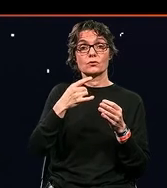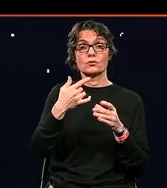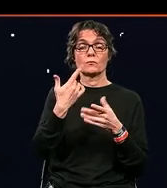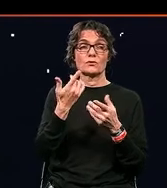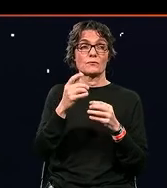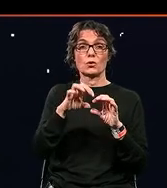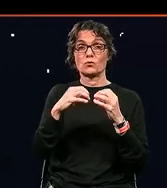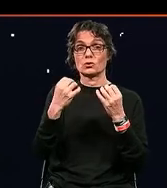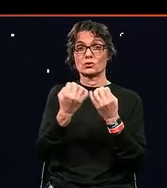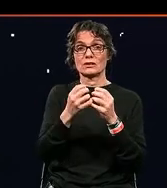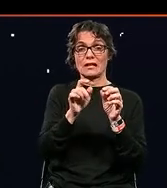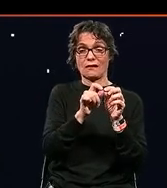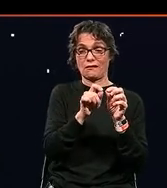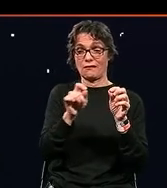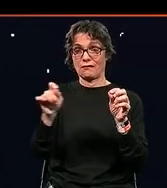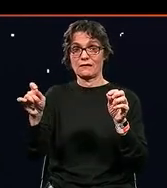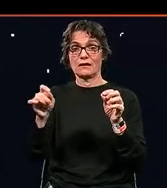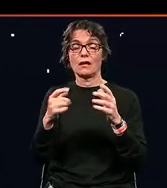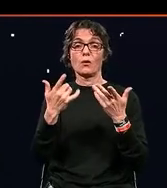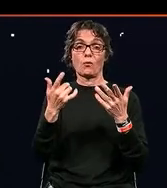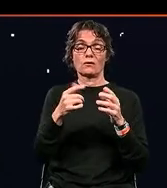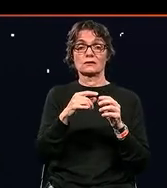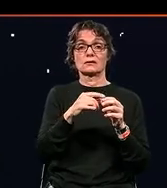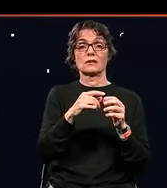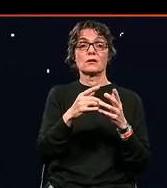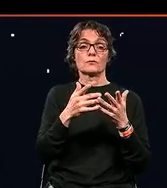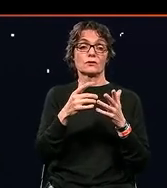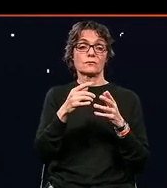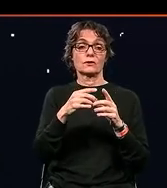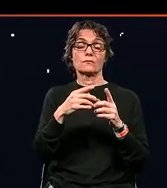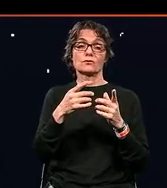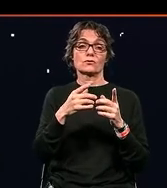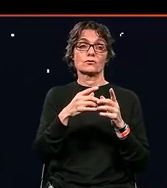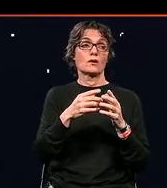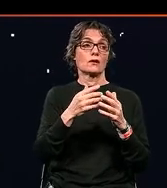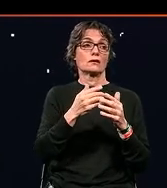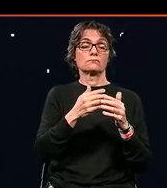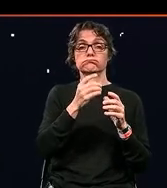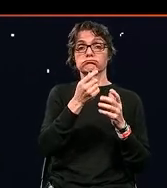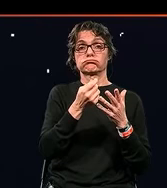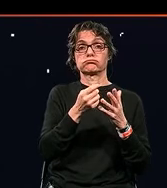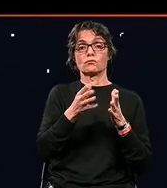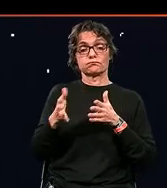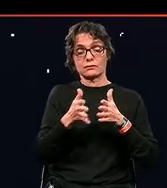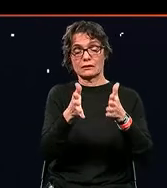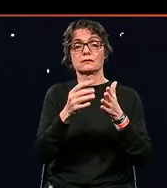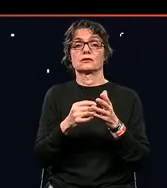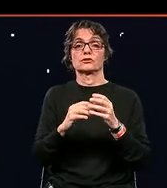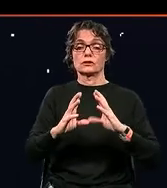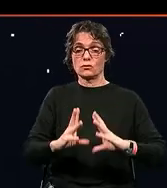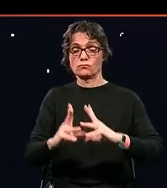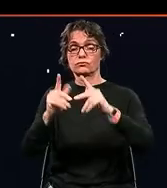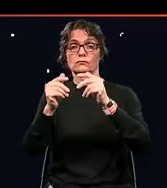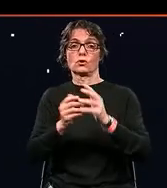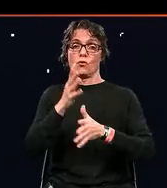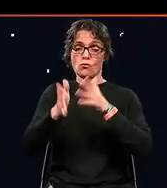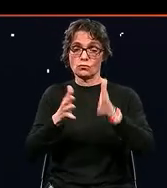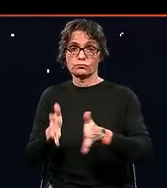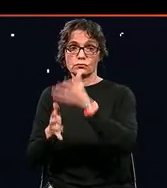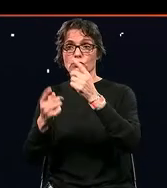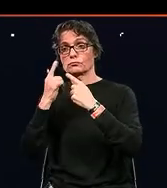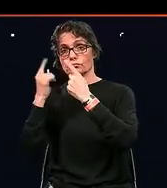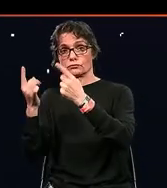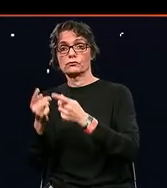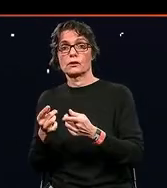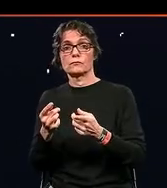society where we go from, you know, insight through a strategy, then we design or develop something new, we produce it and launch it,